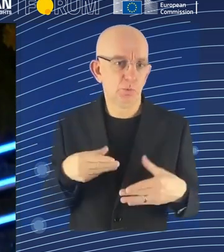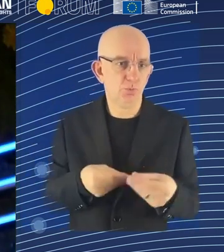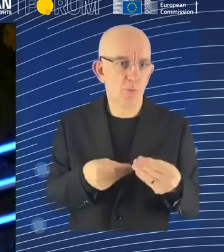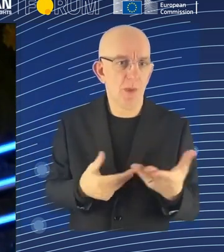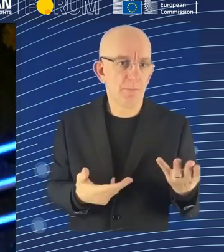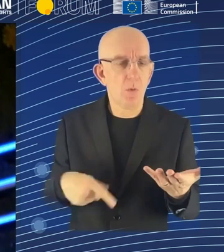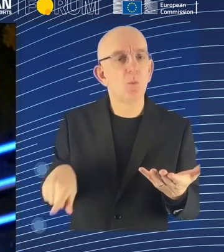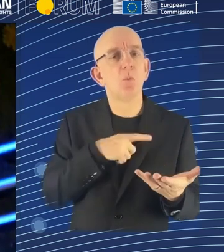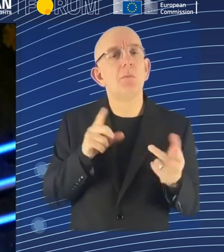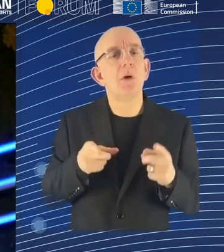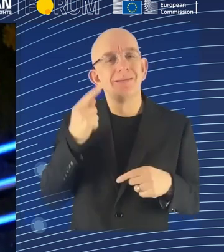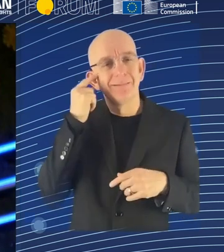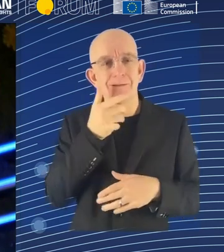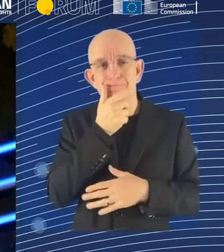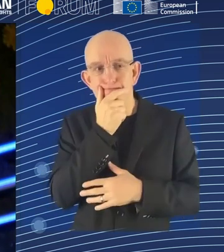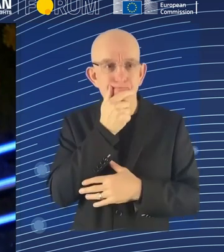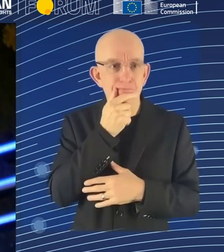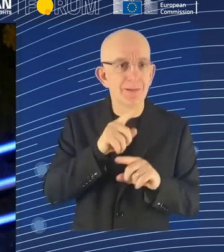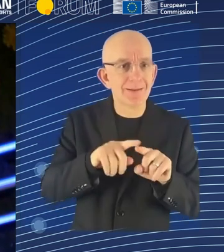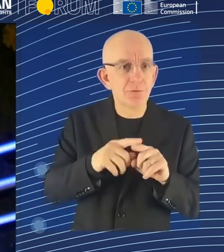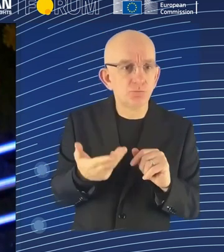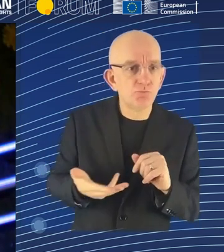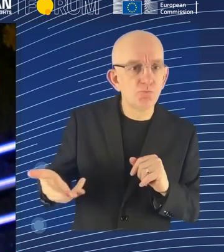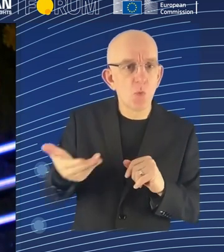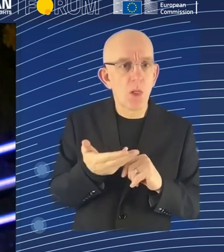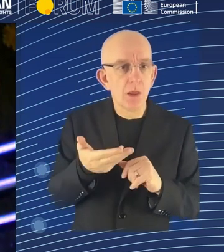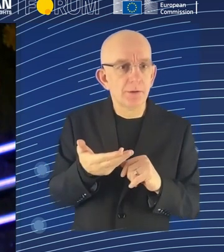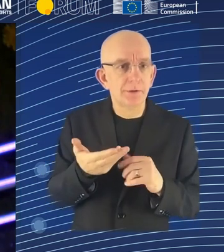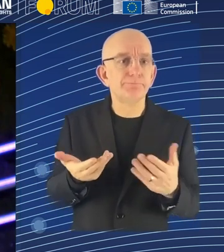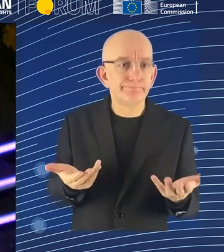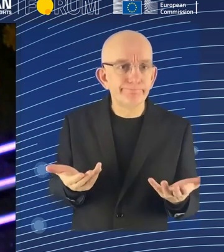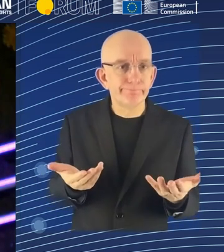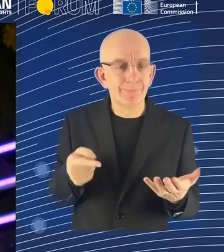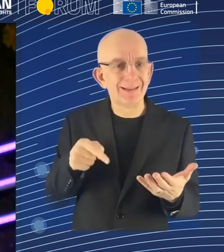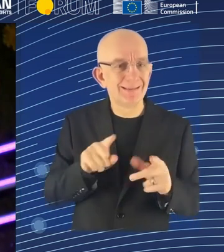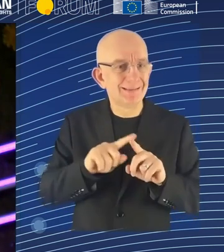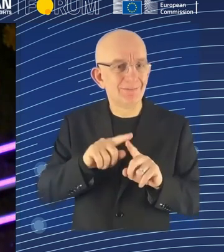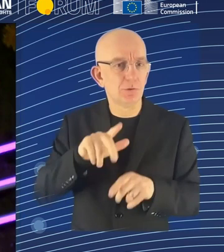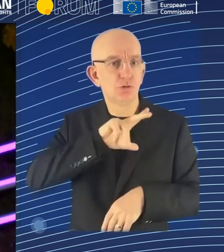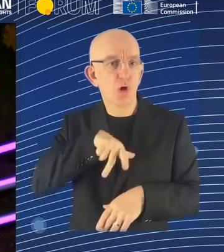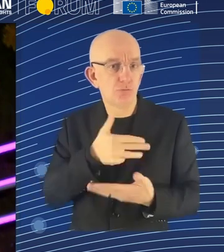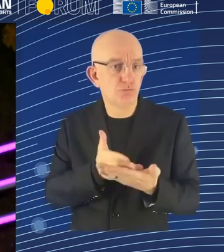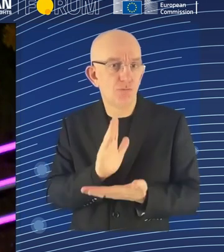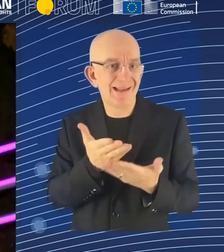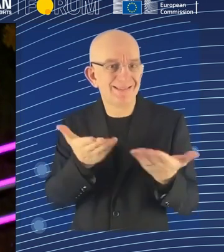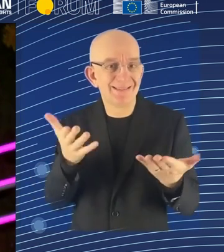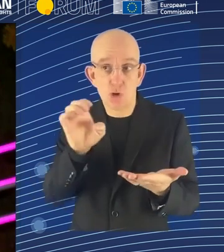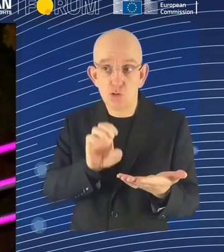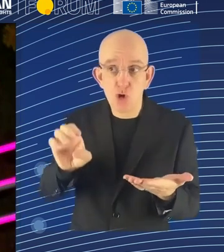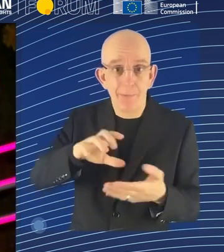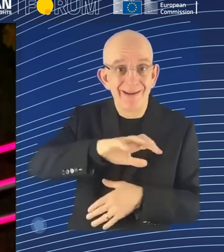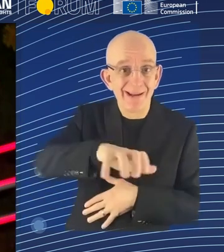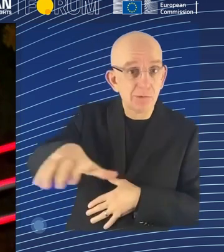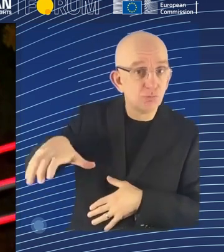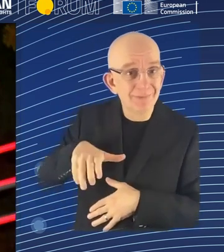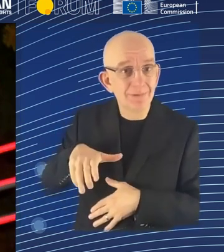examples. So the first one is the importance of works councils. So, for example, in the Netherlands, large firms need